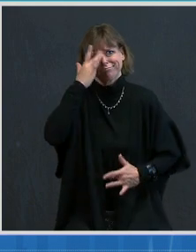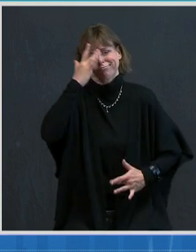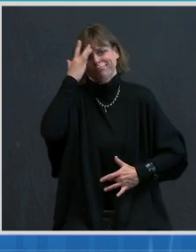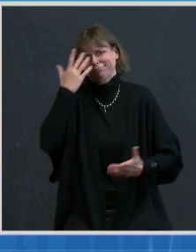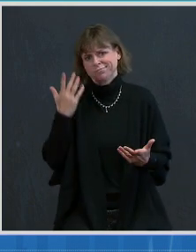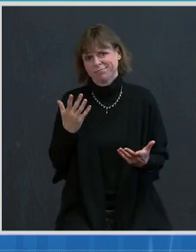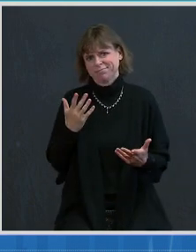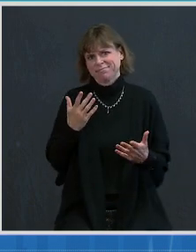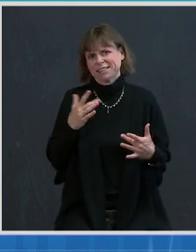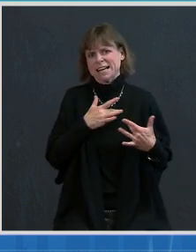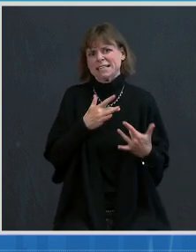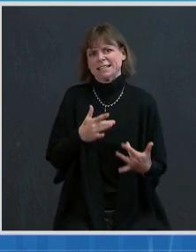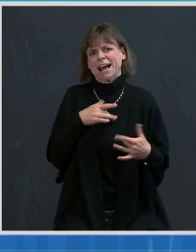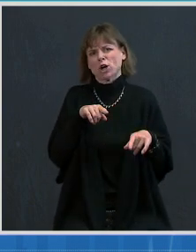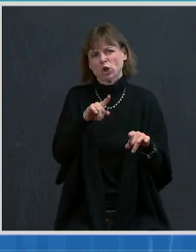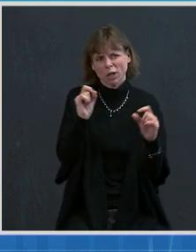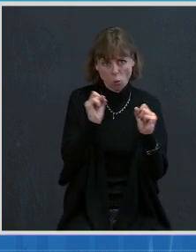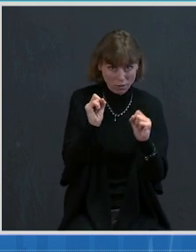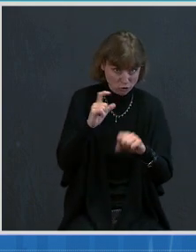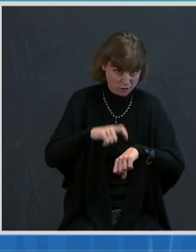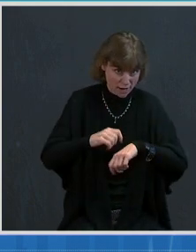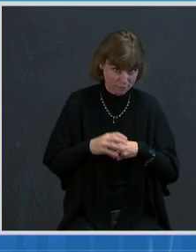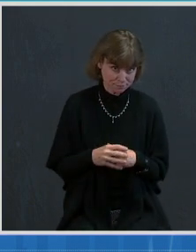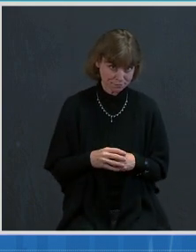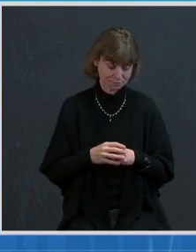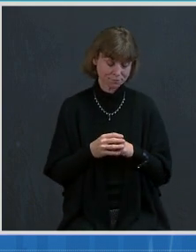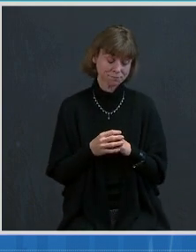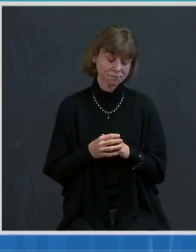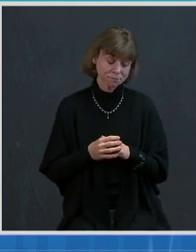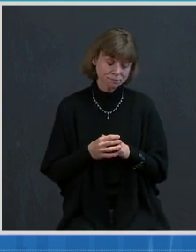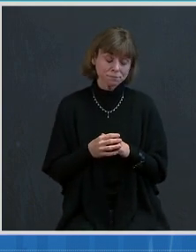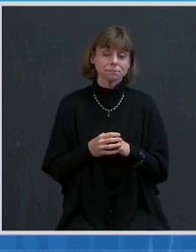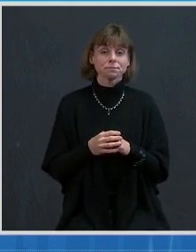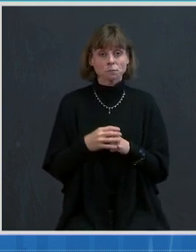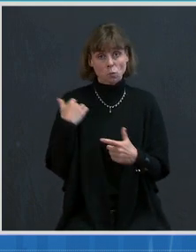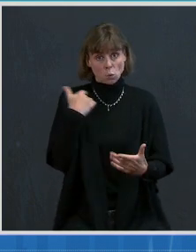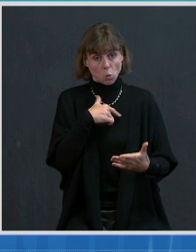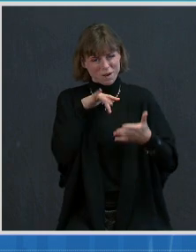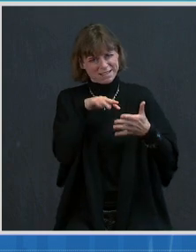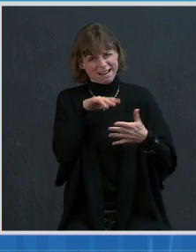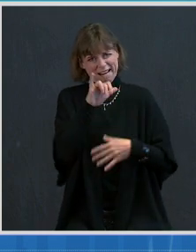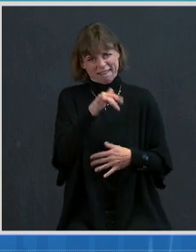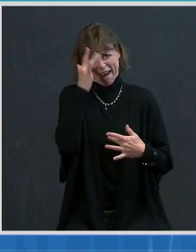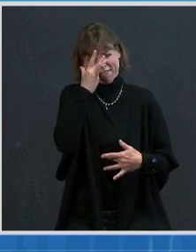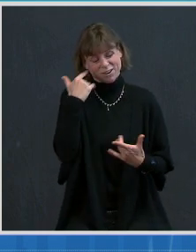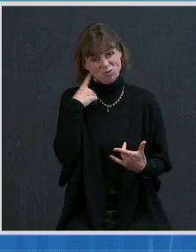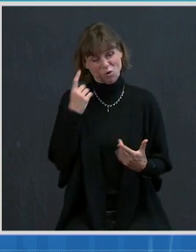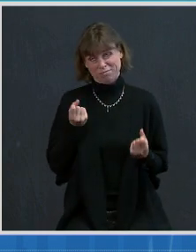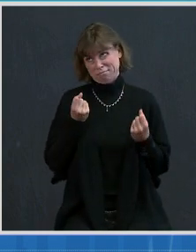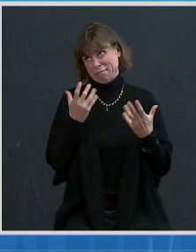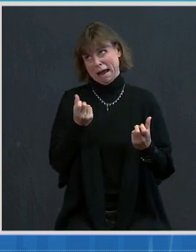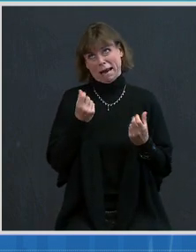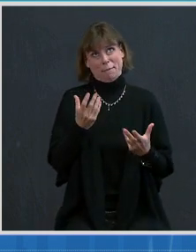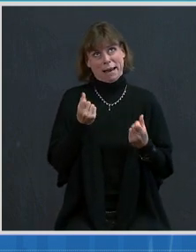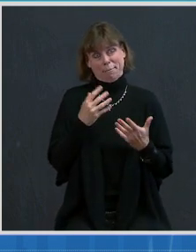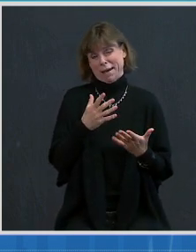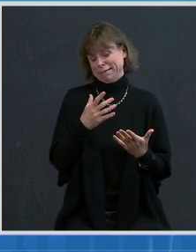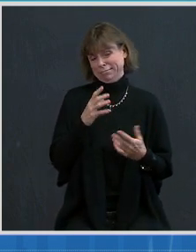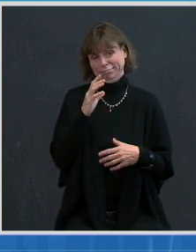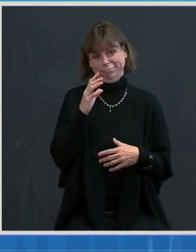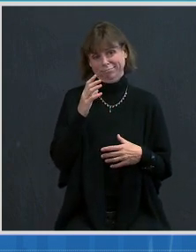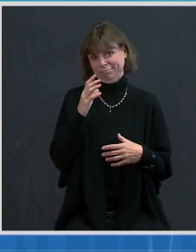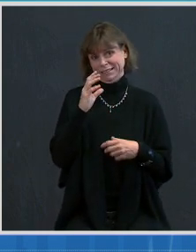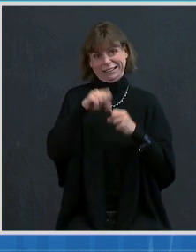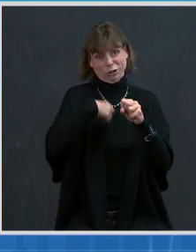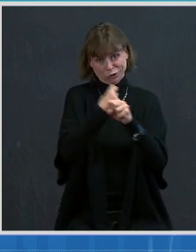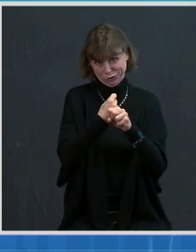the winter months. So we've been studying these viruses now for decades and decades. If